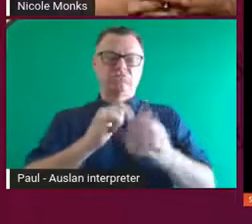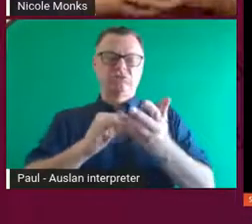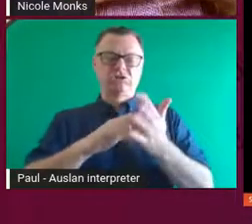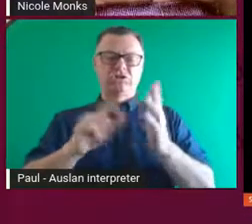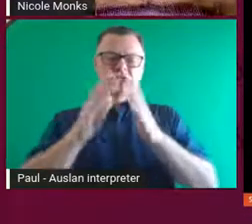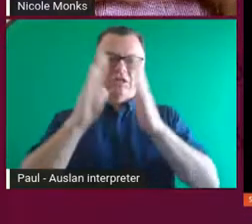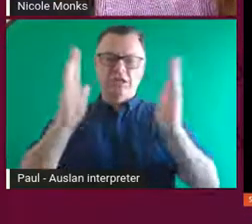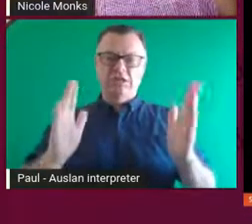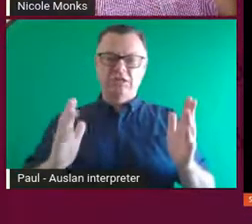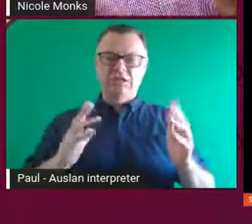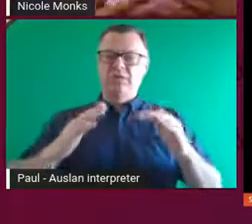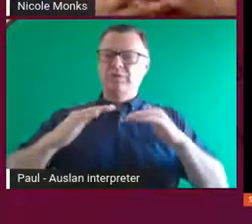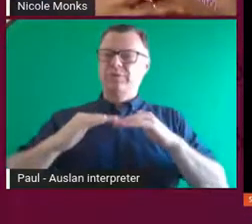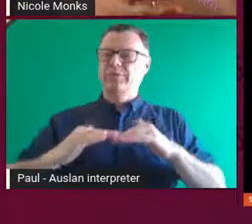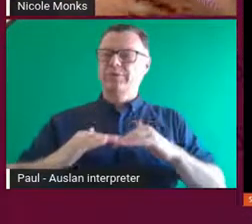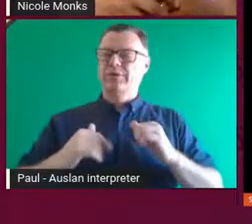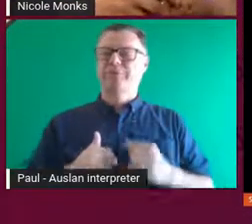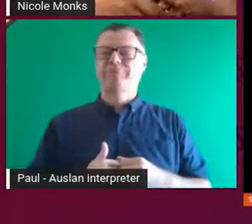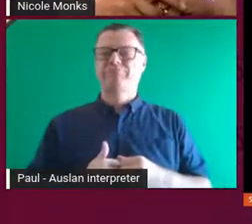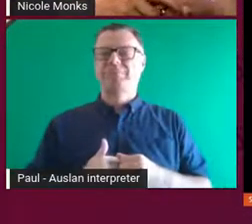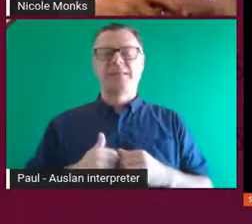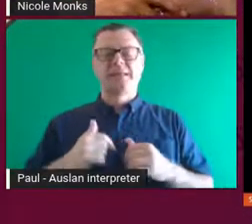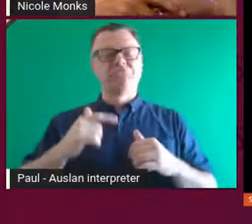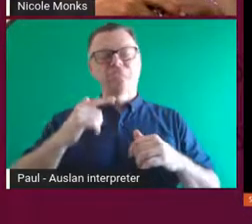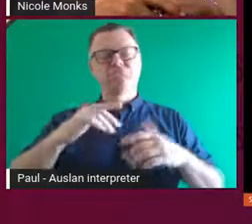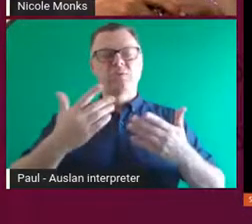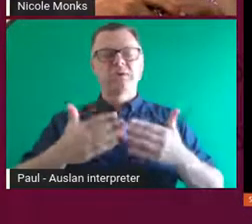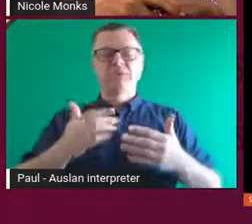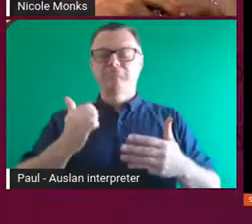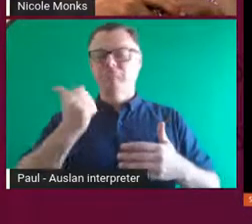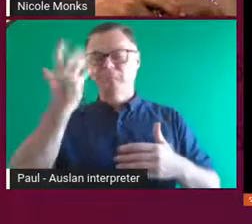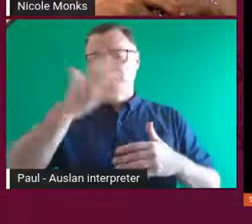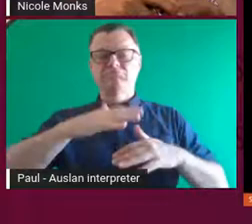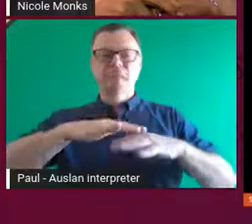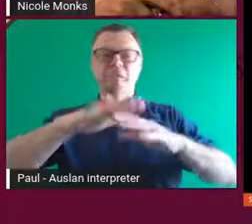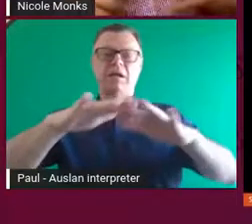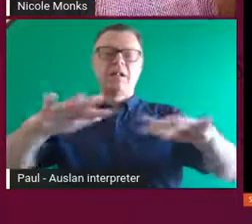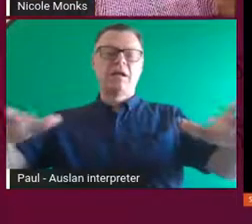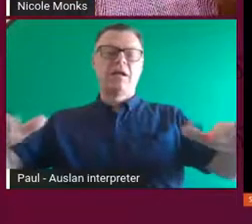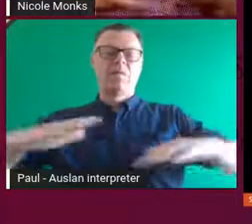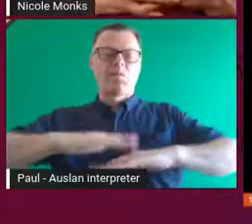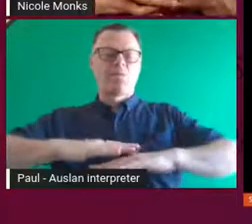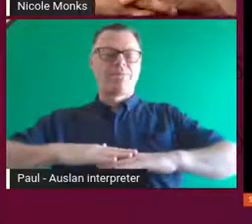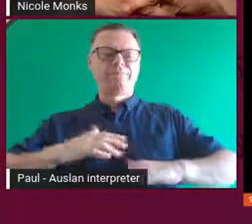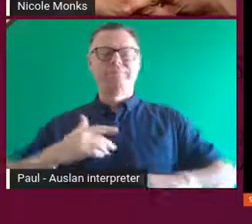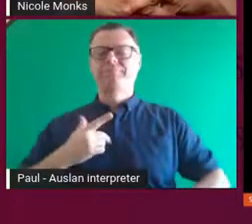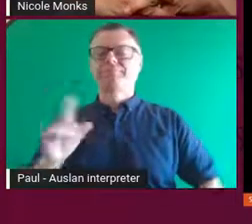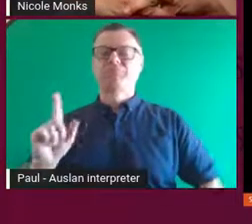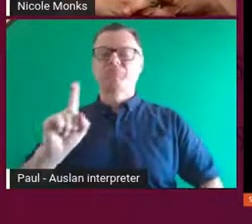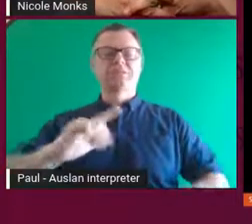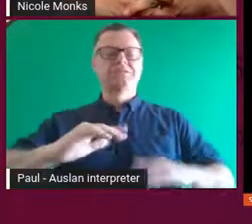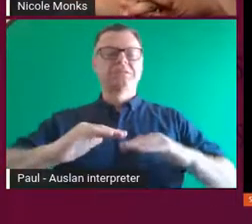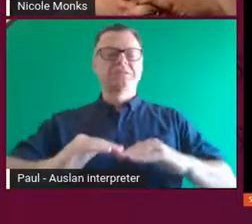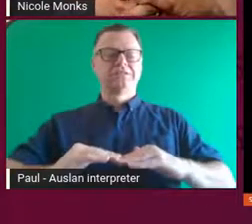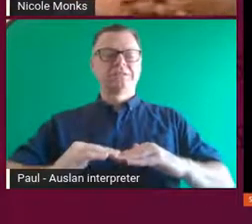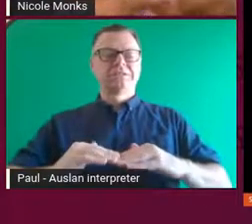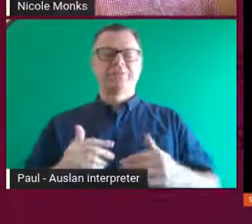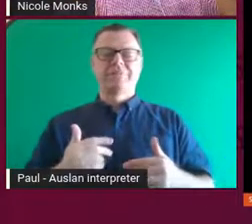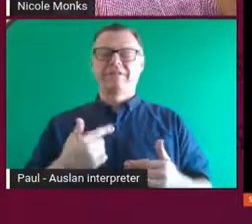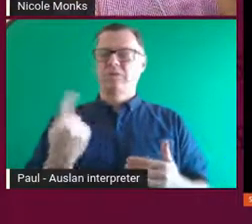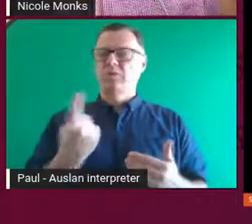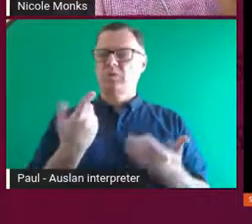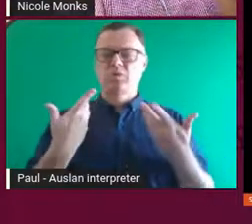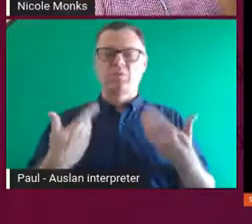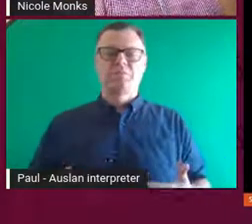that felt to be like this unidentifiable sort of creature where, yeah, my identity felt just like quite jammed together.